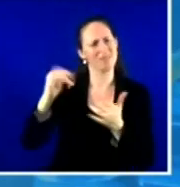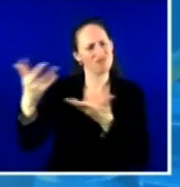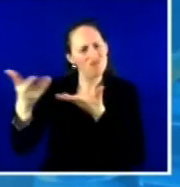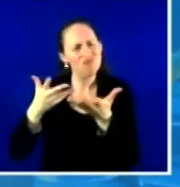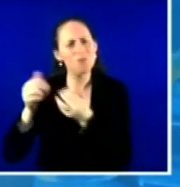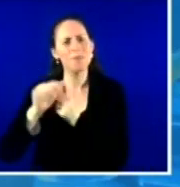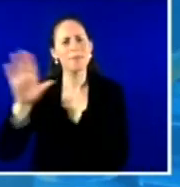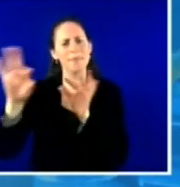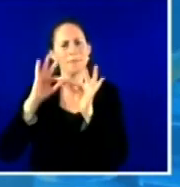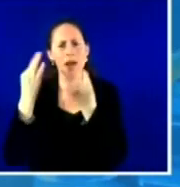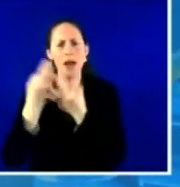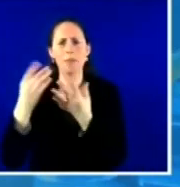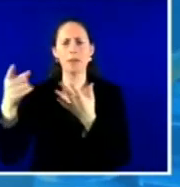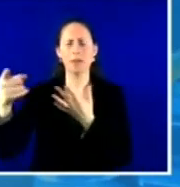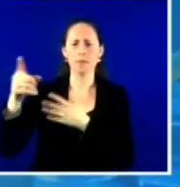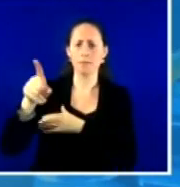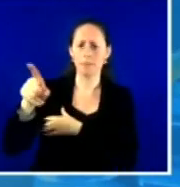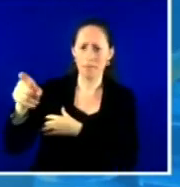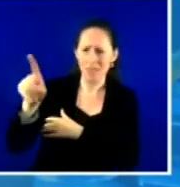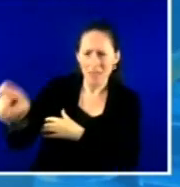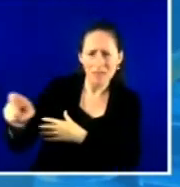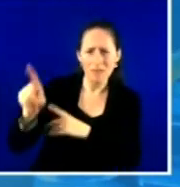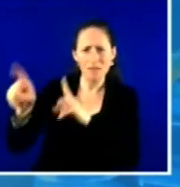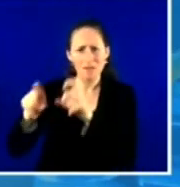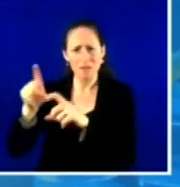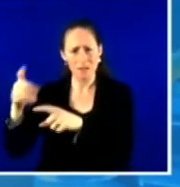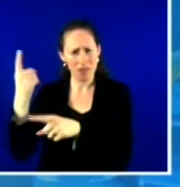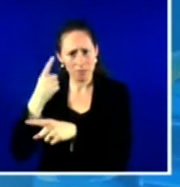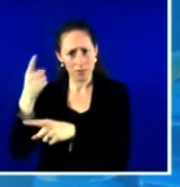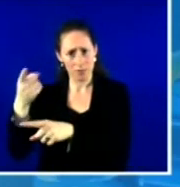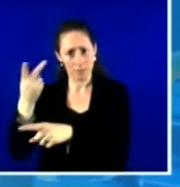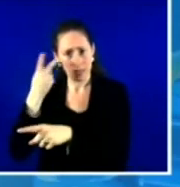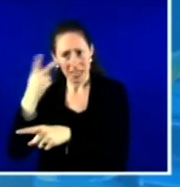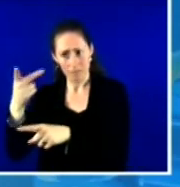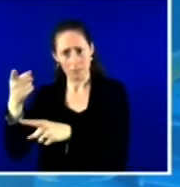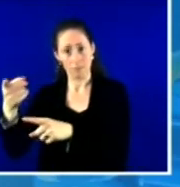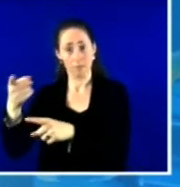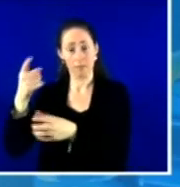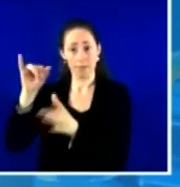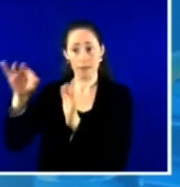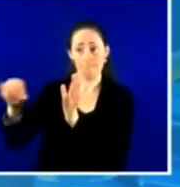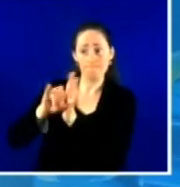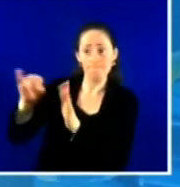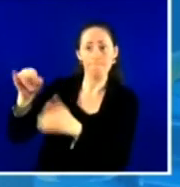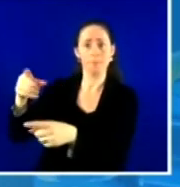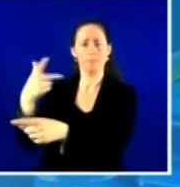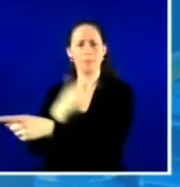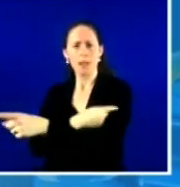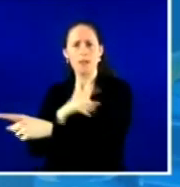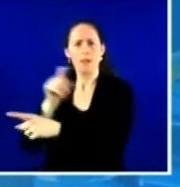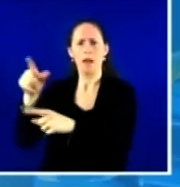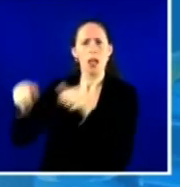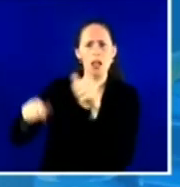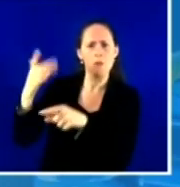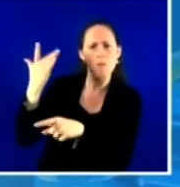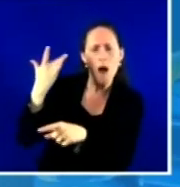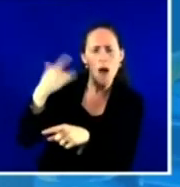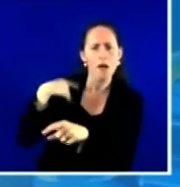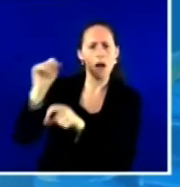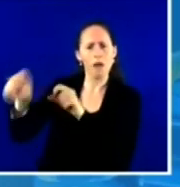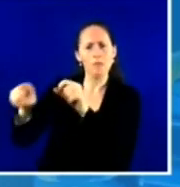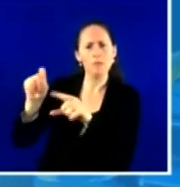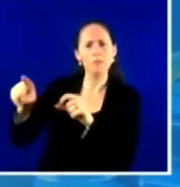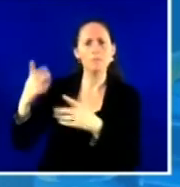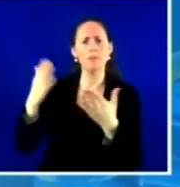you often encounter vaccine hesitancy? And what are the, some of the concerns that parents and maybe